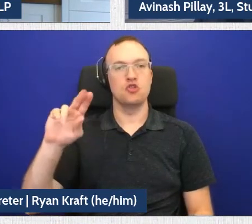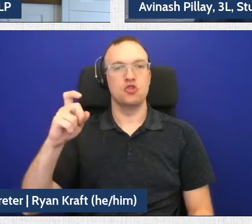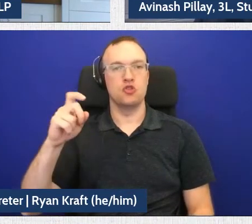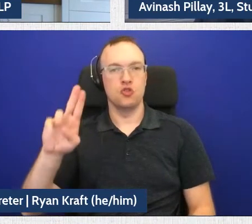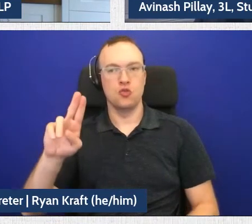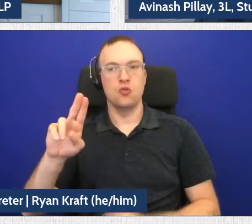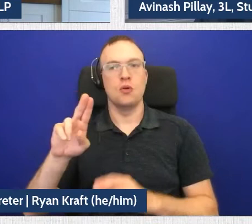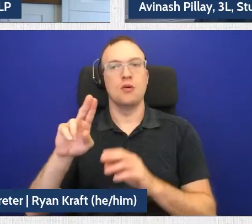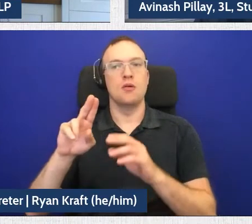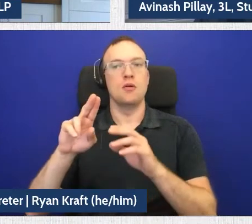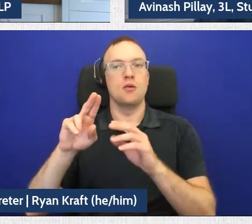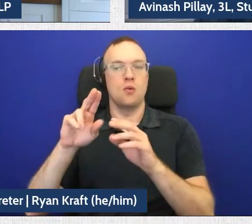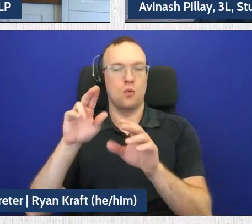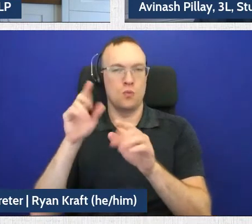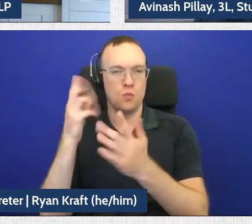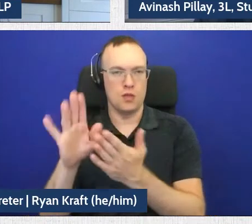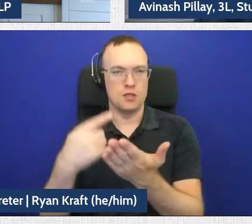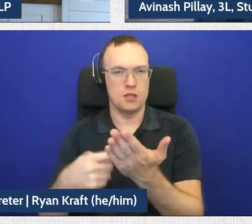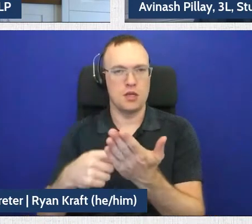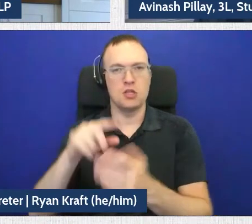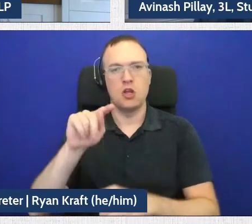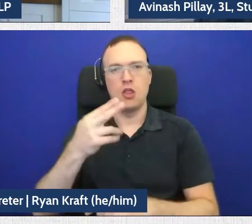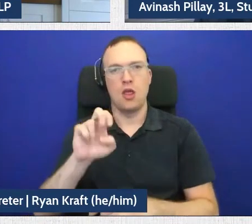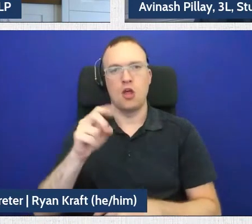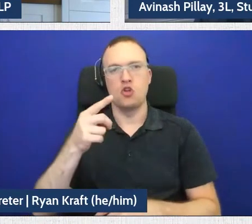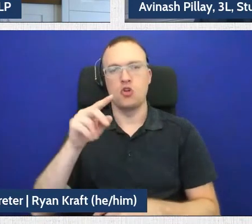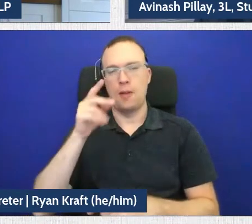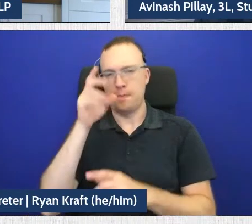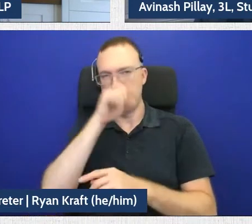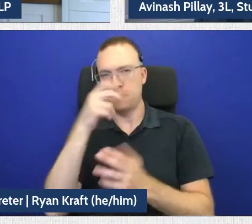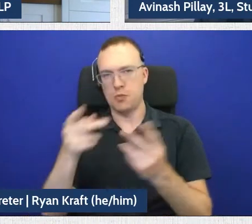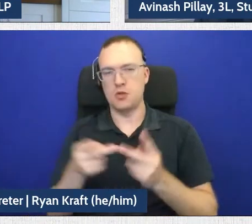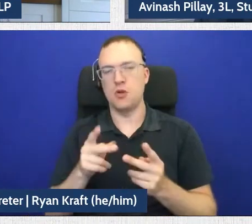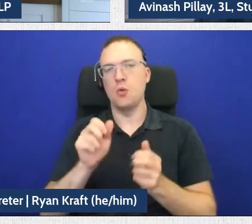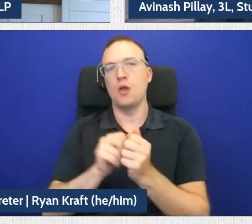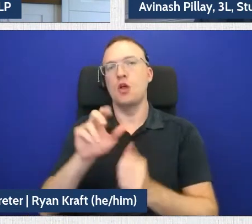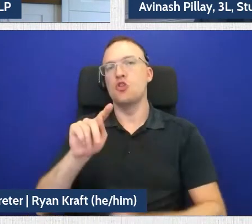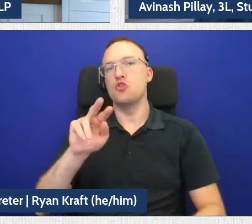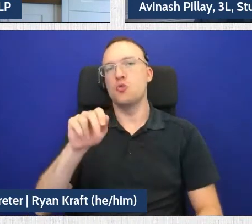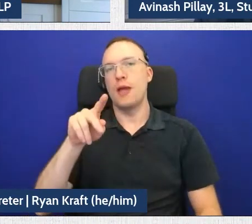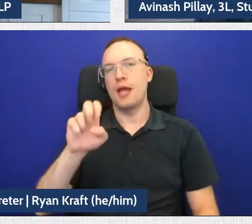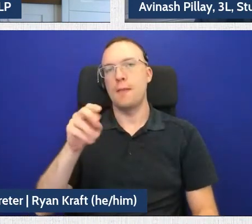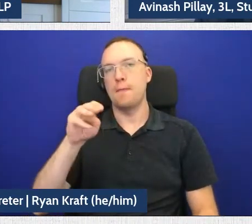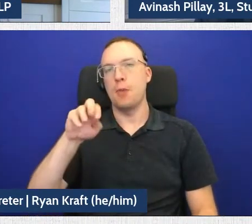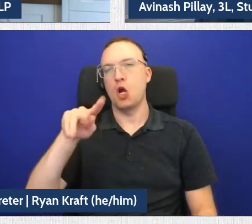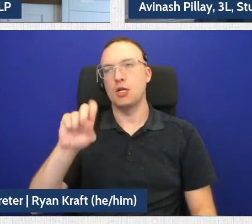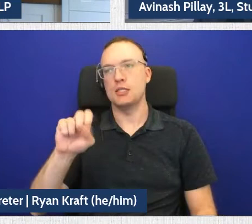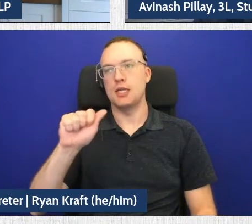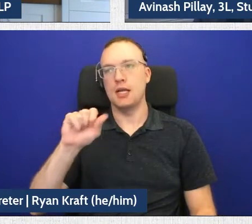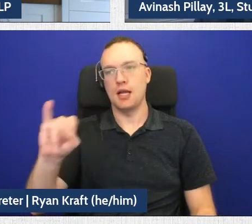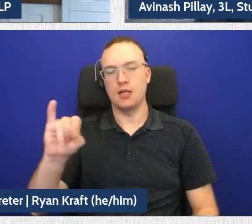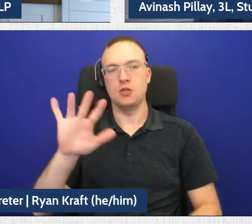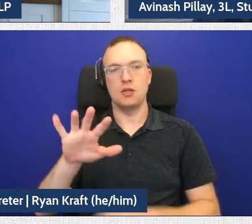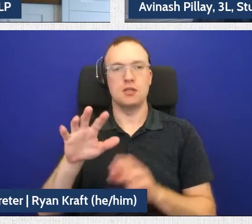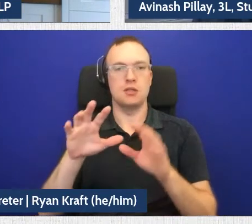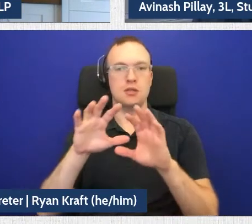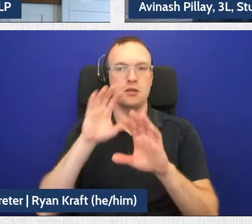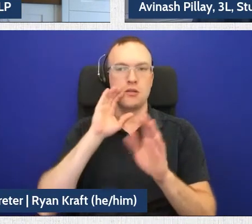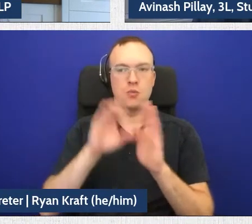on our Trademarks AI, which is one of the few AIs that we are building in the deep mind and in the image recognition sphere.